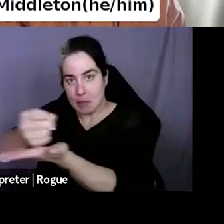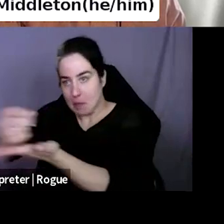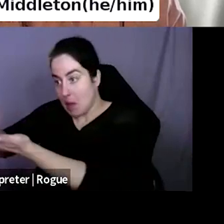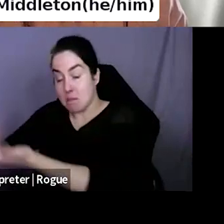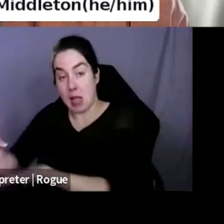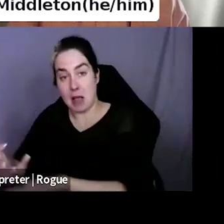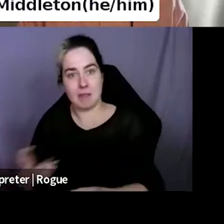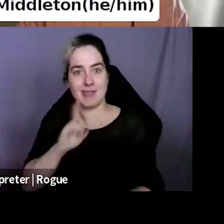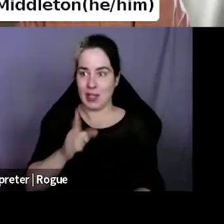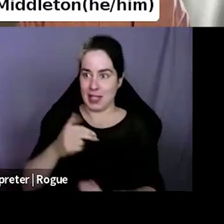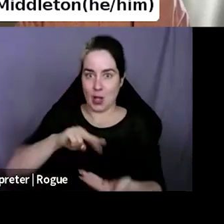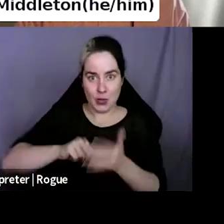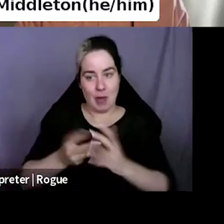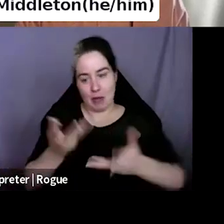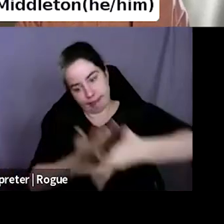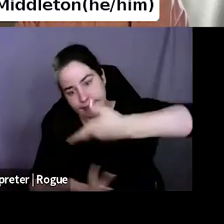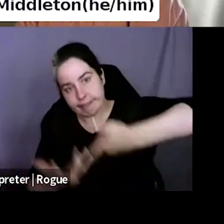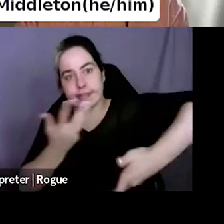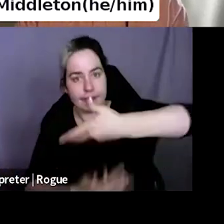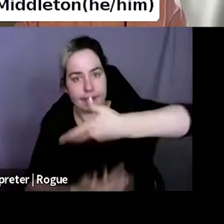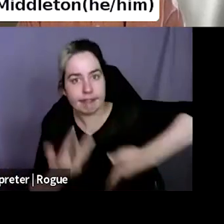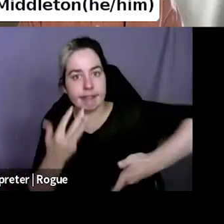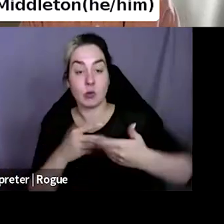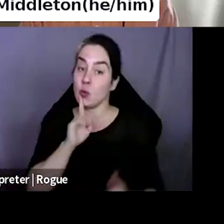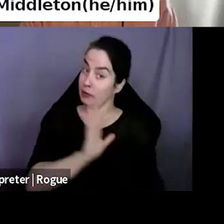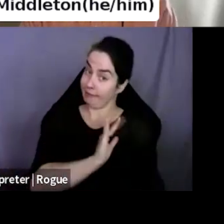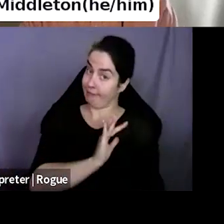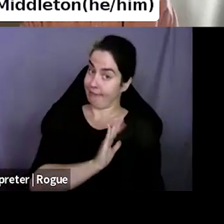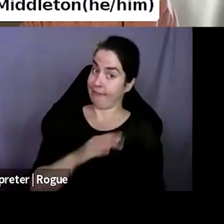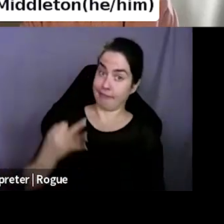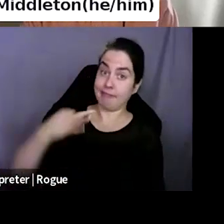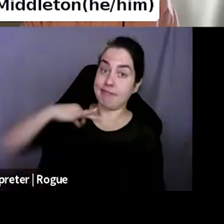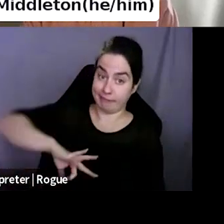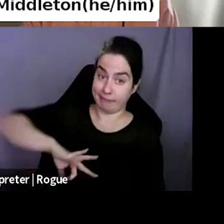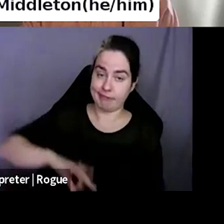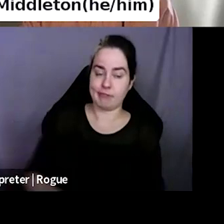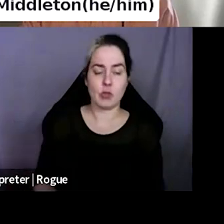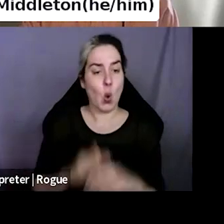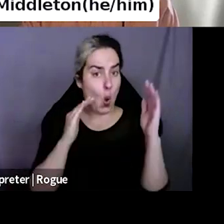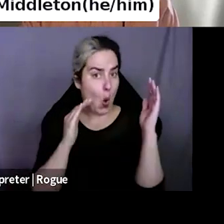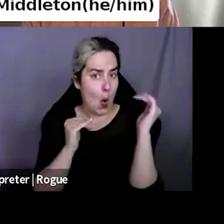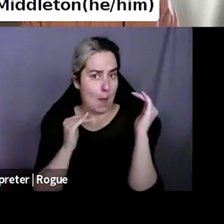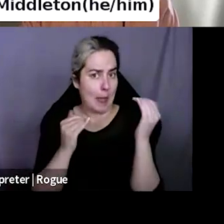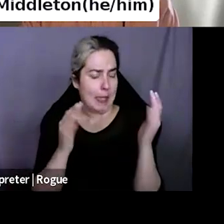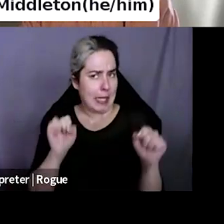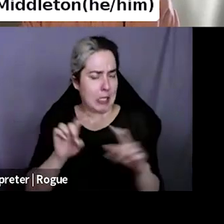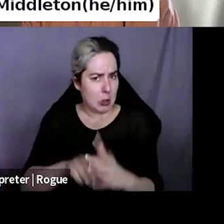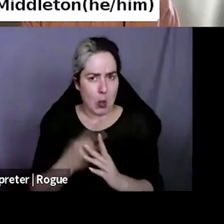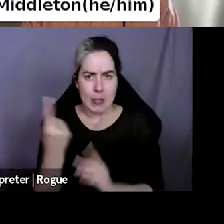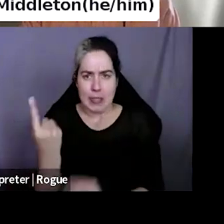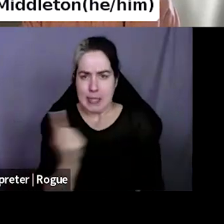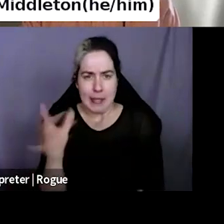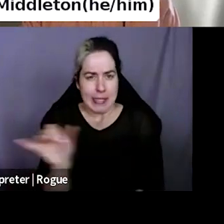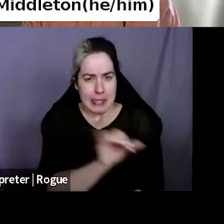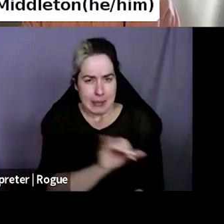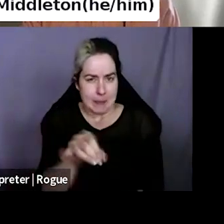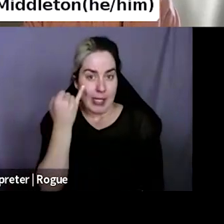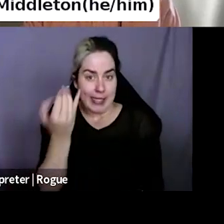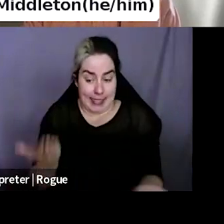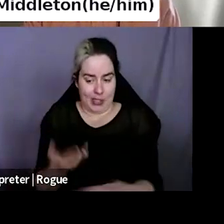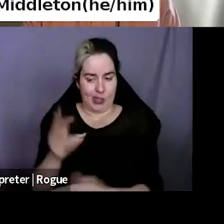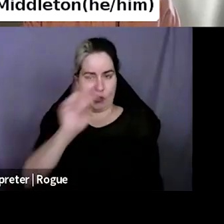Always helpful. So I'm hoping to maybe help start something like that here in my current neighborhood in Vancouver,